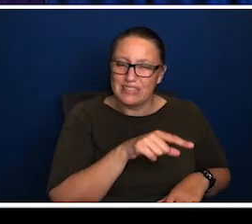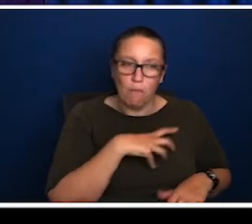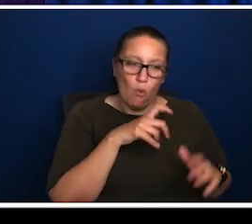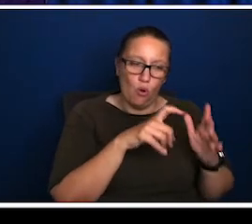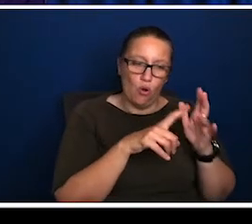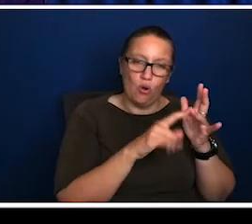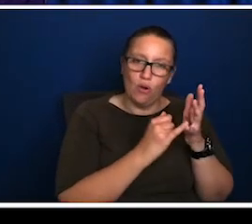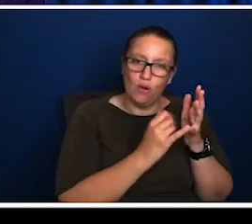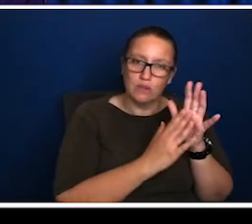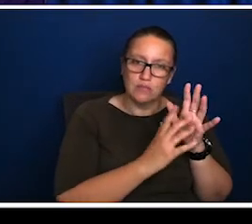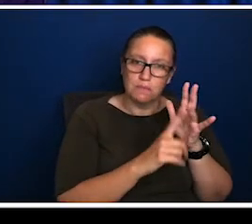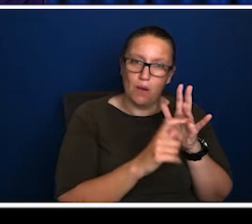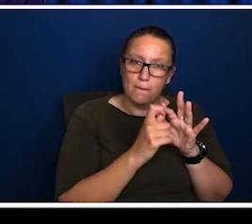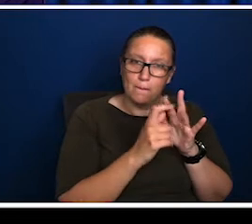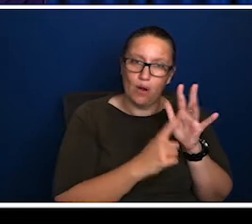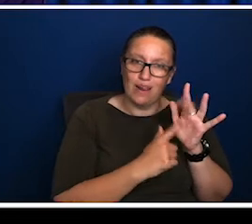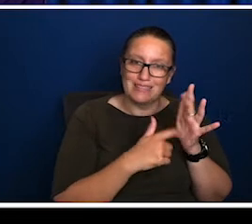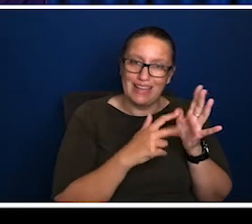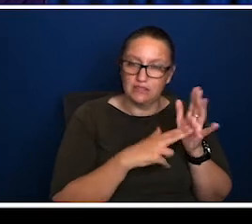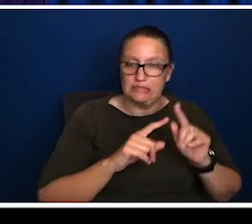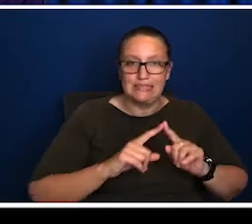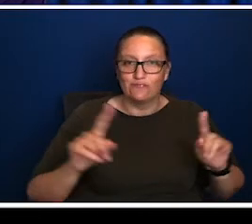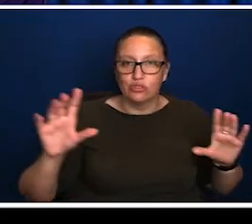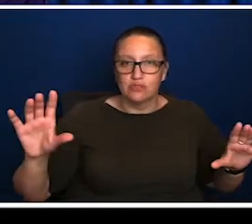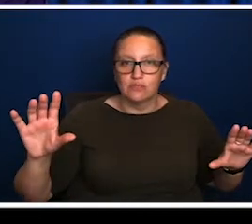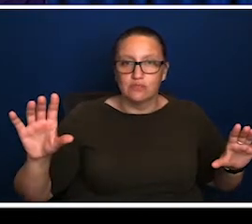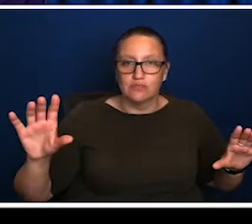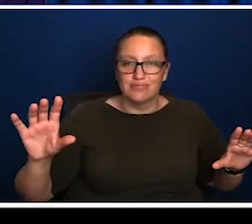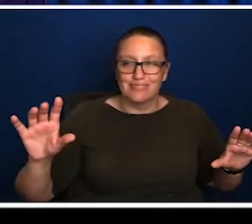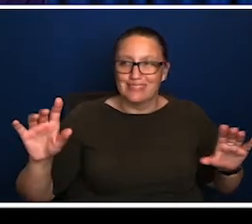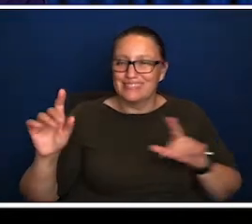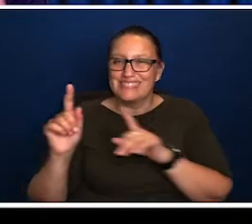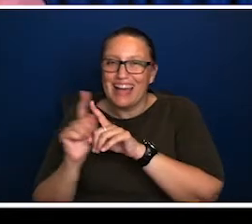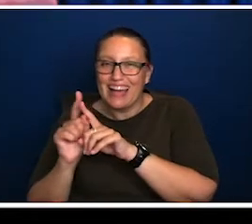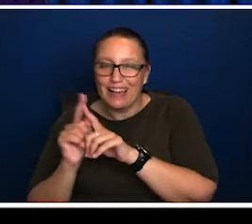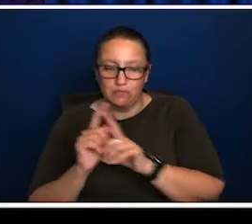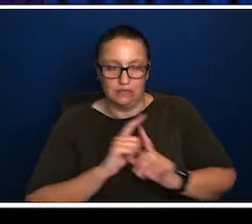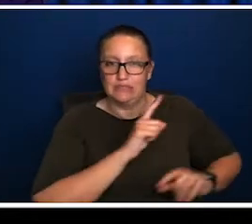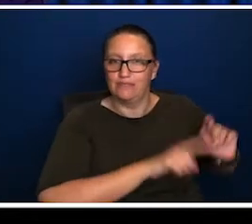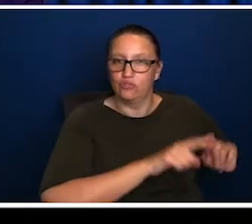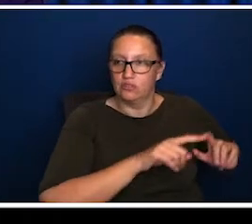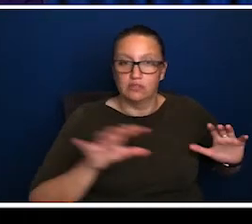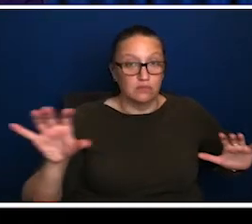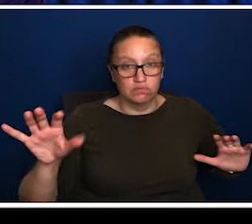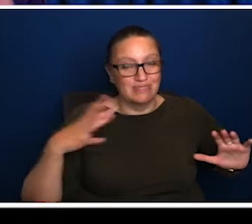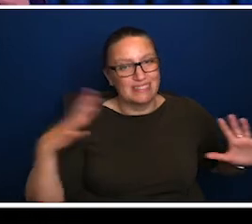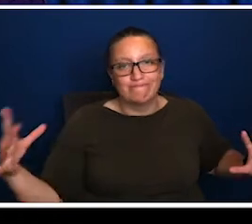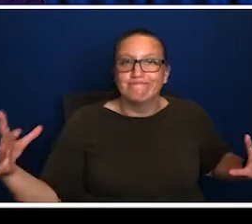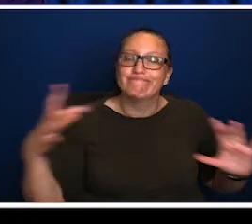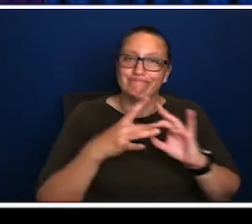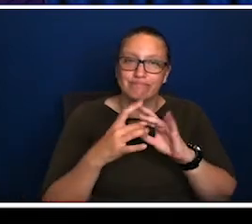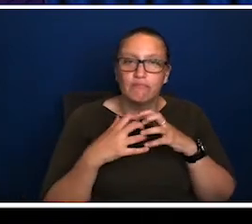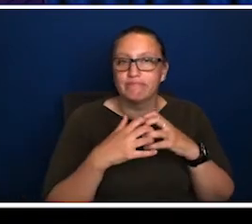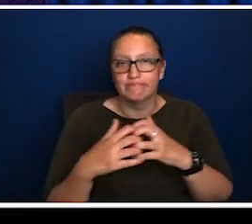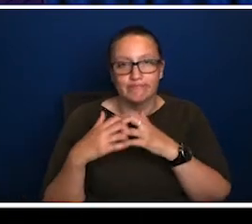and cities, not necessarily getting younger, but getting more diverse and more cosmopolitan, keeping that country together and